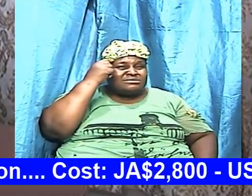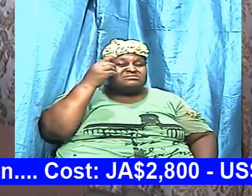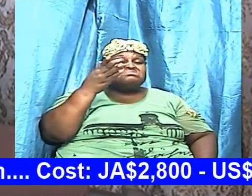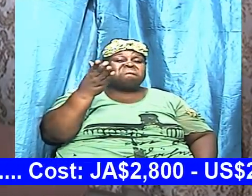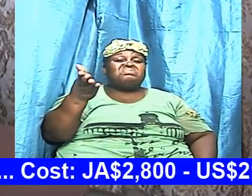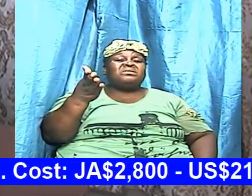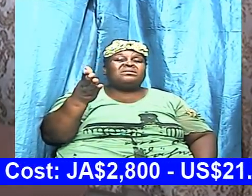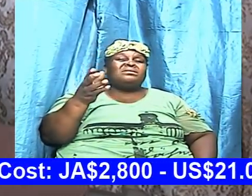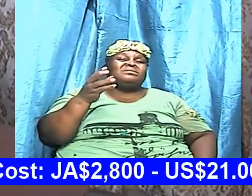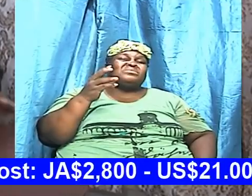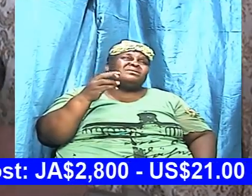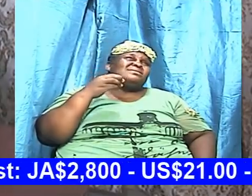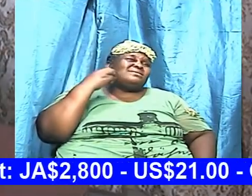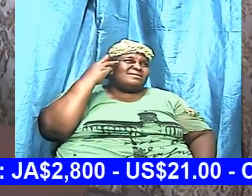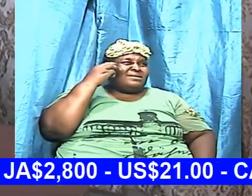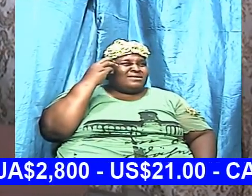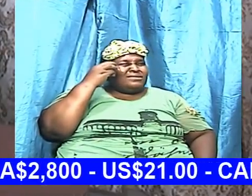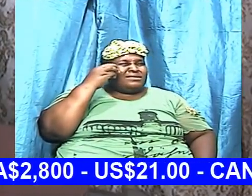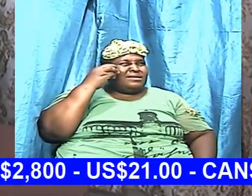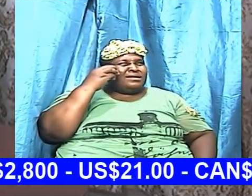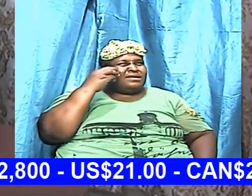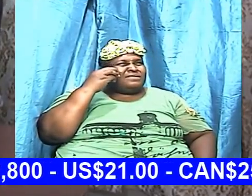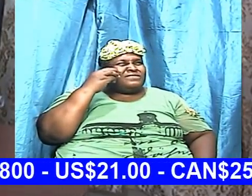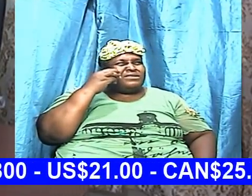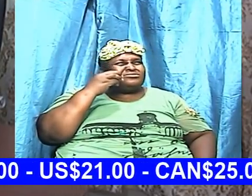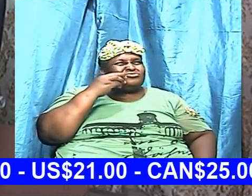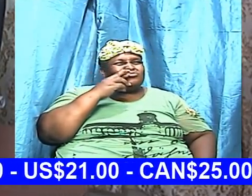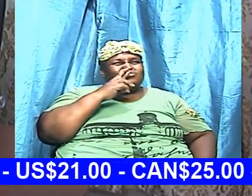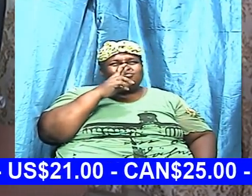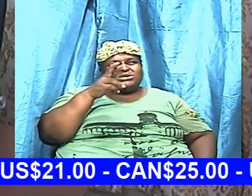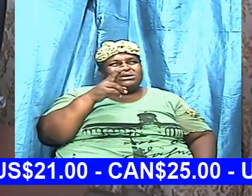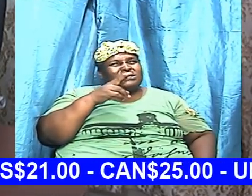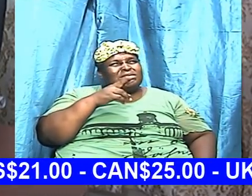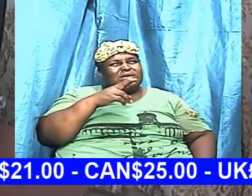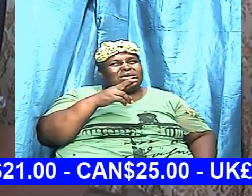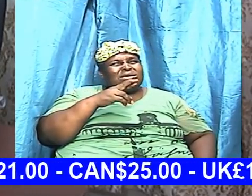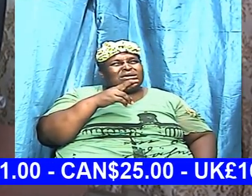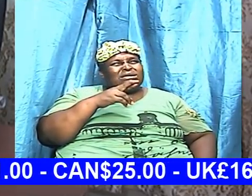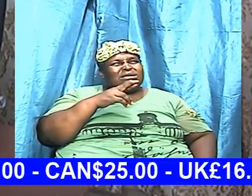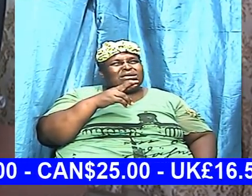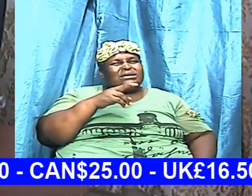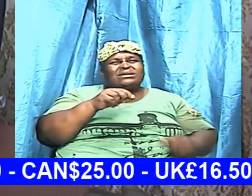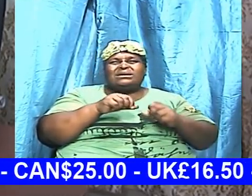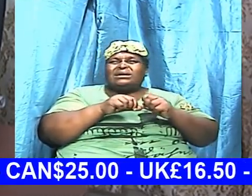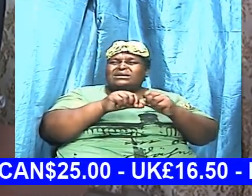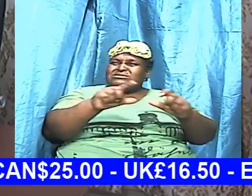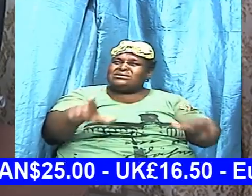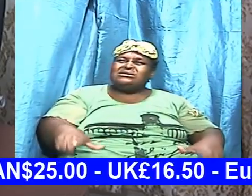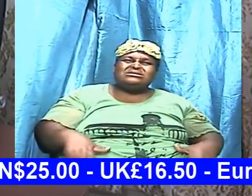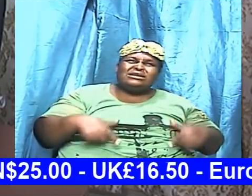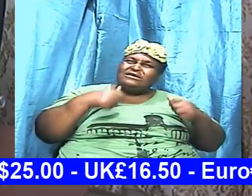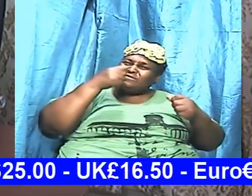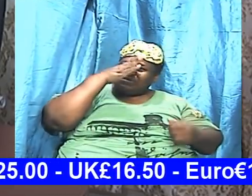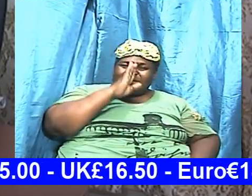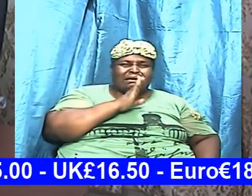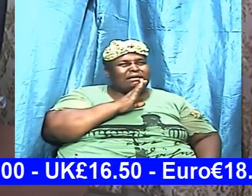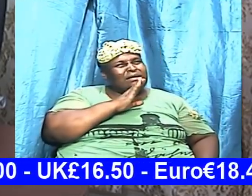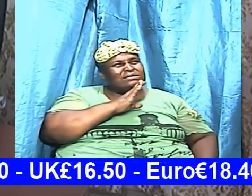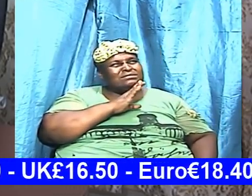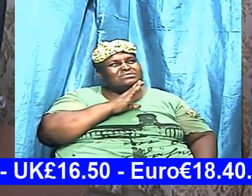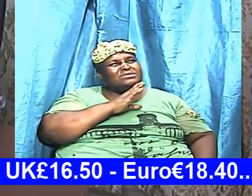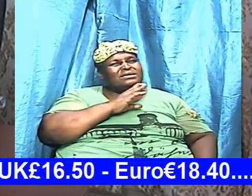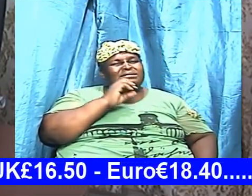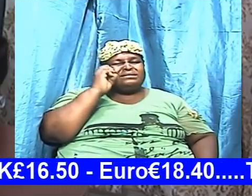wonder if I should continue I wonder if this thing is really real after 20 30 years of salvation I